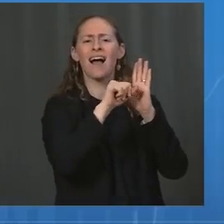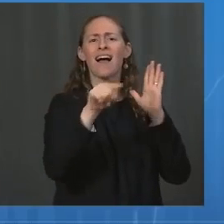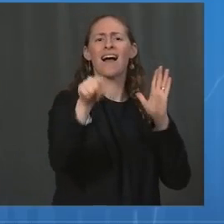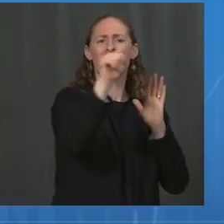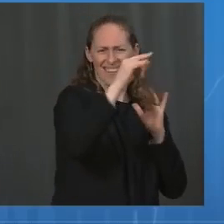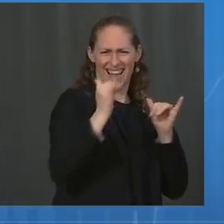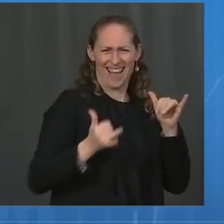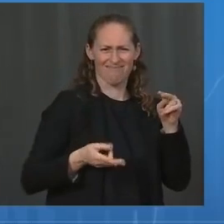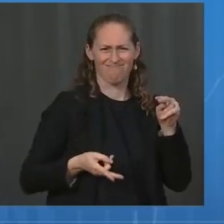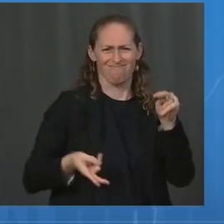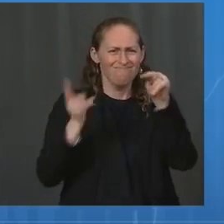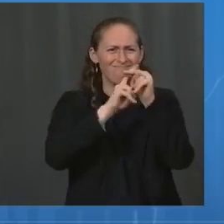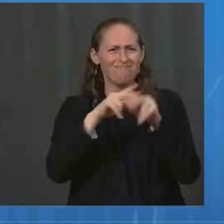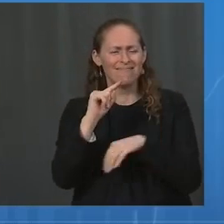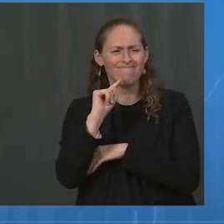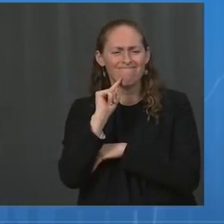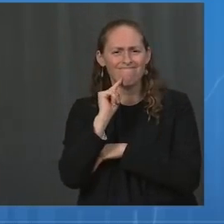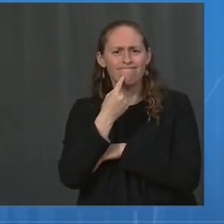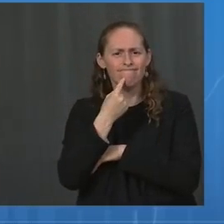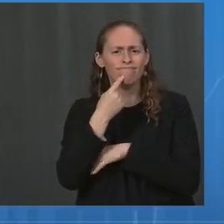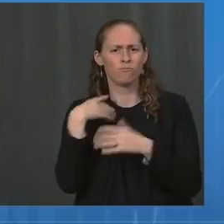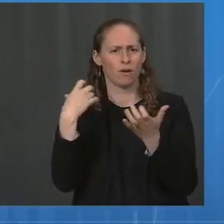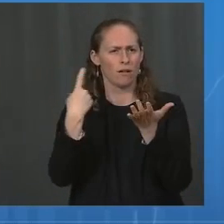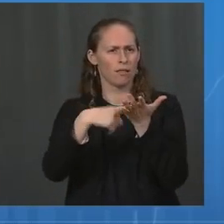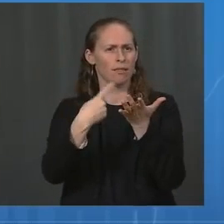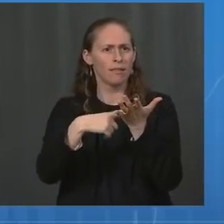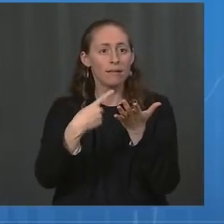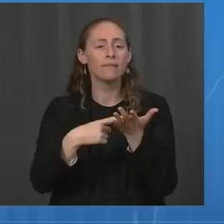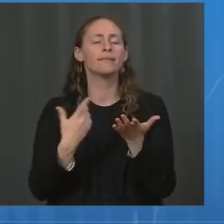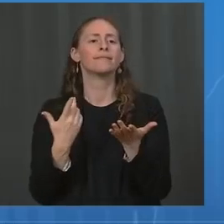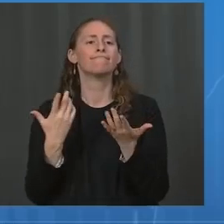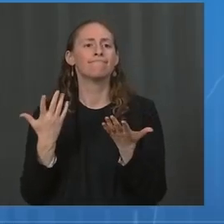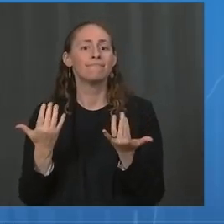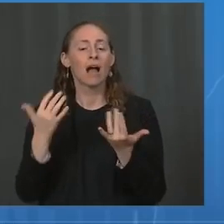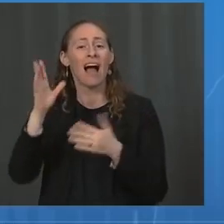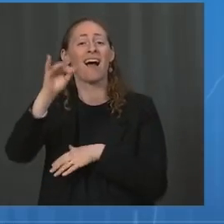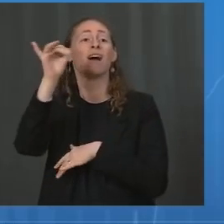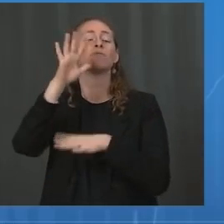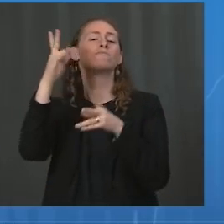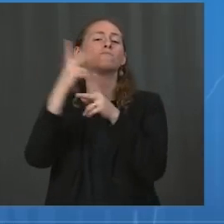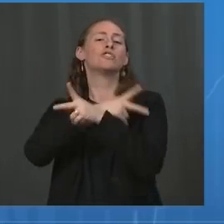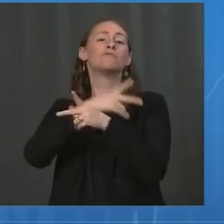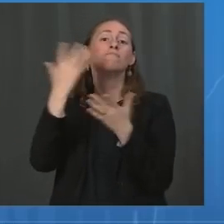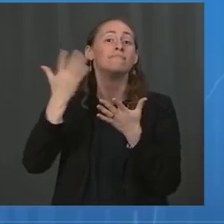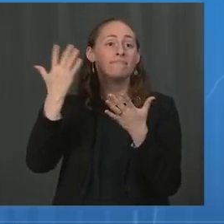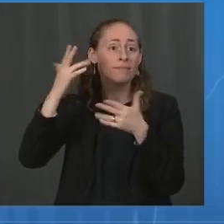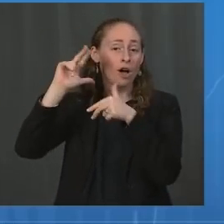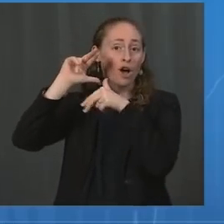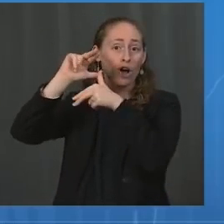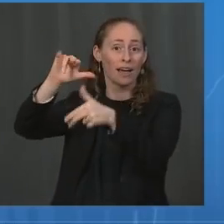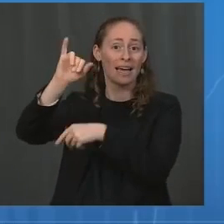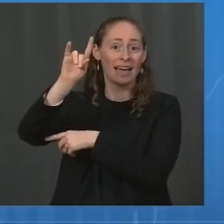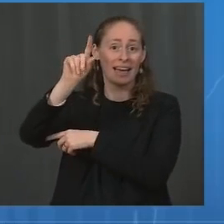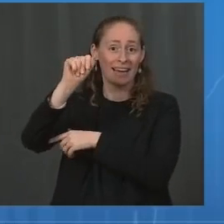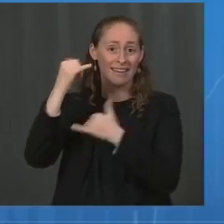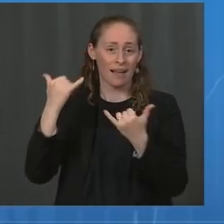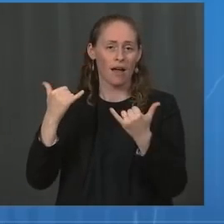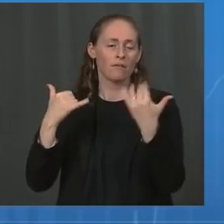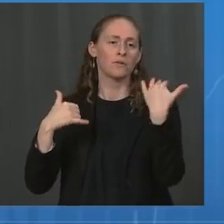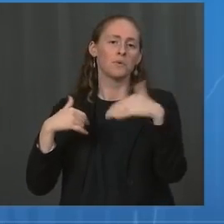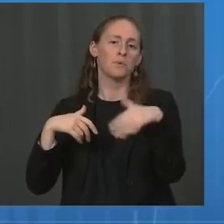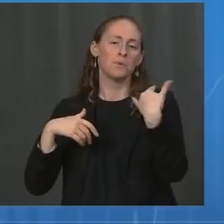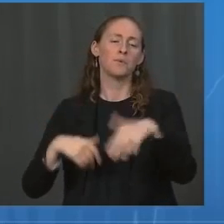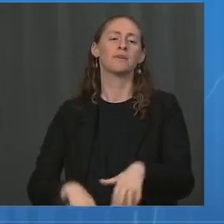particularly those states that have also been hit by Hurricane Ida. First, our thoughts are with those who have been